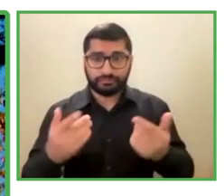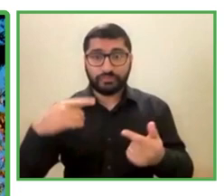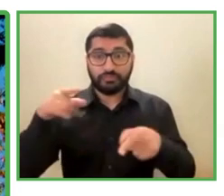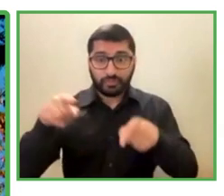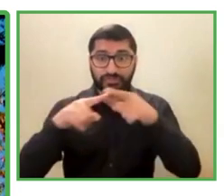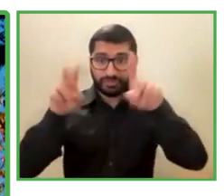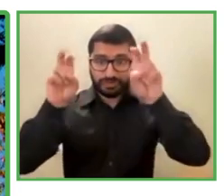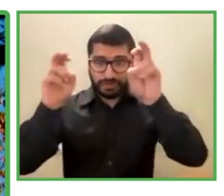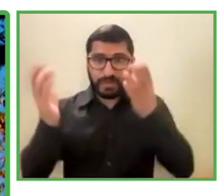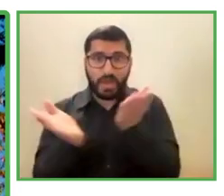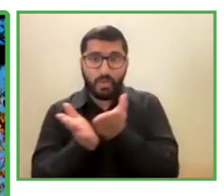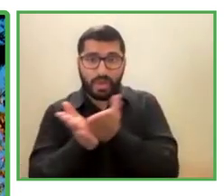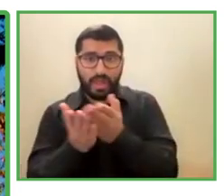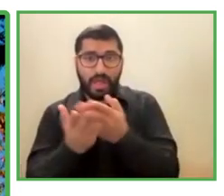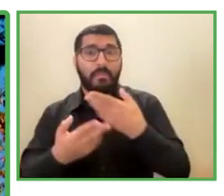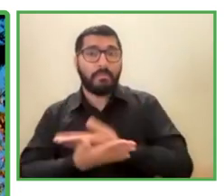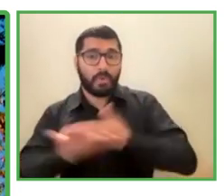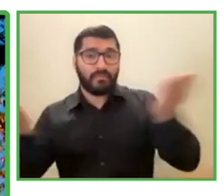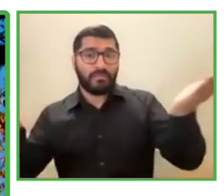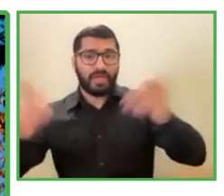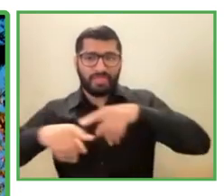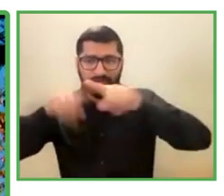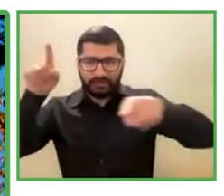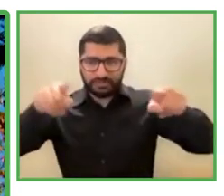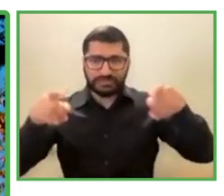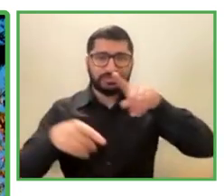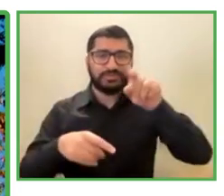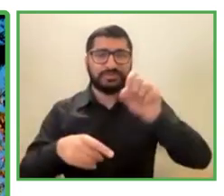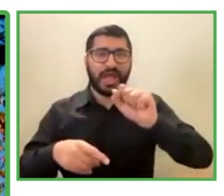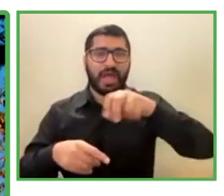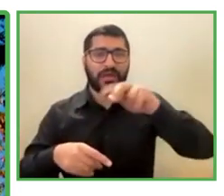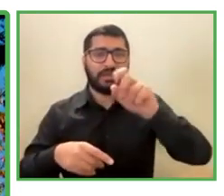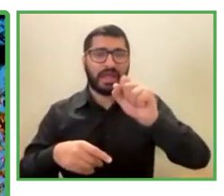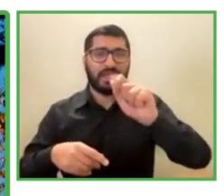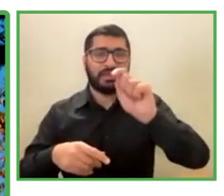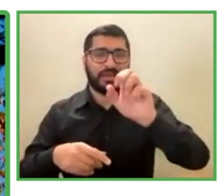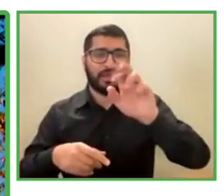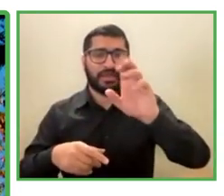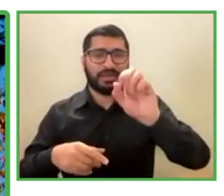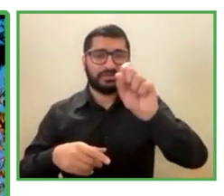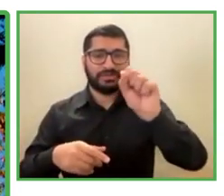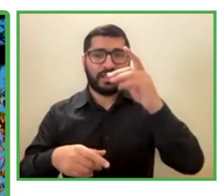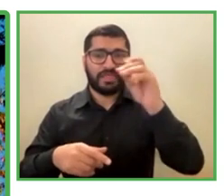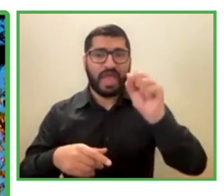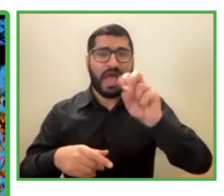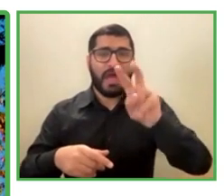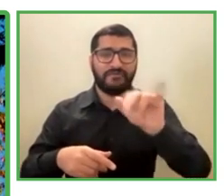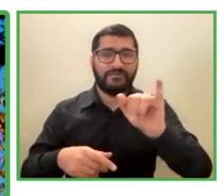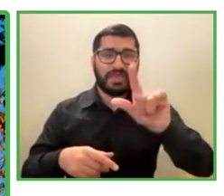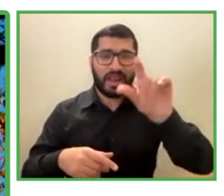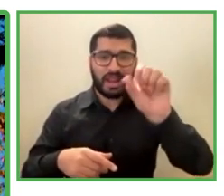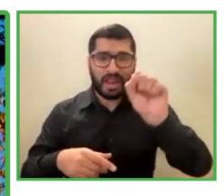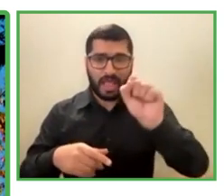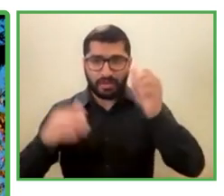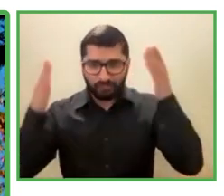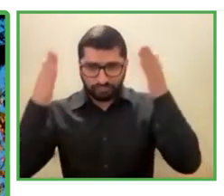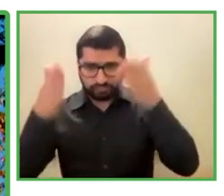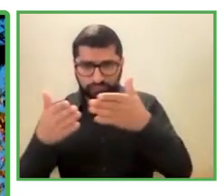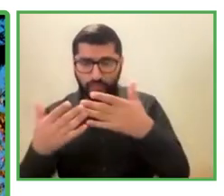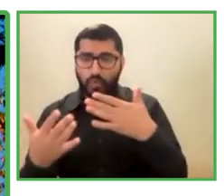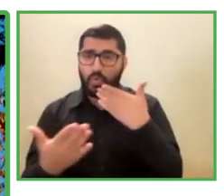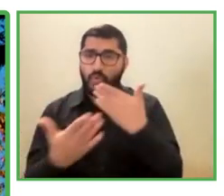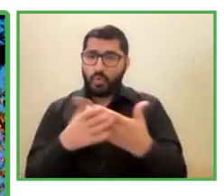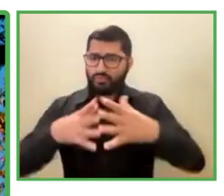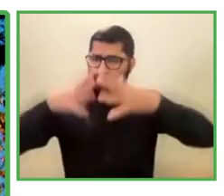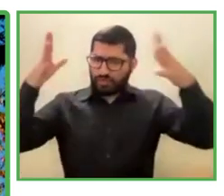knew of a public school, Santa Teresa de Avila, who had a great team